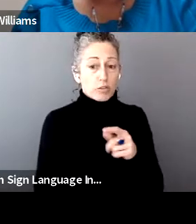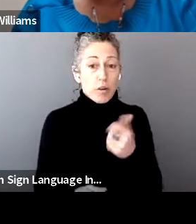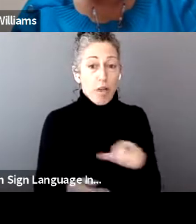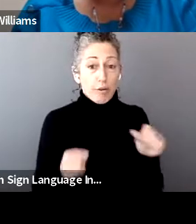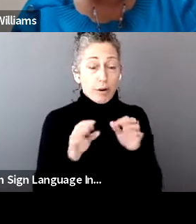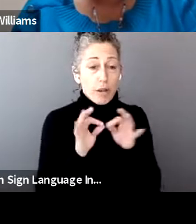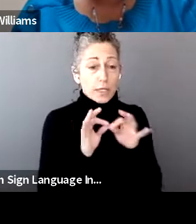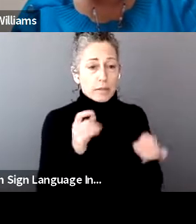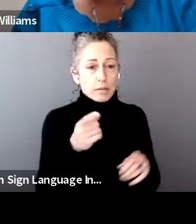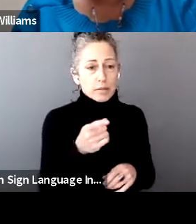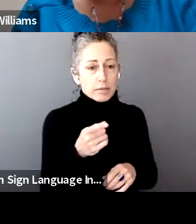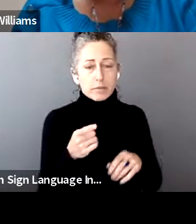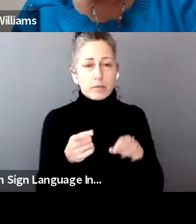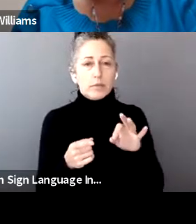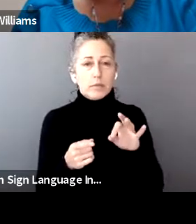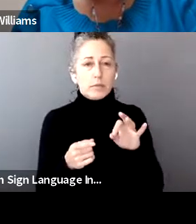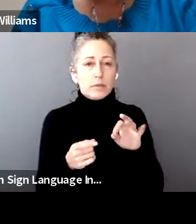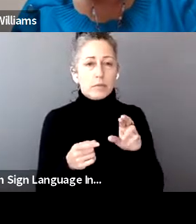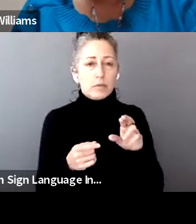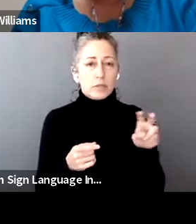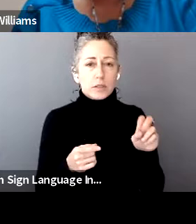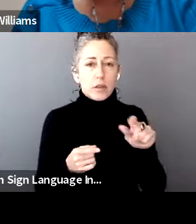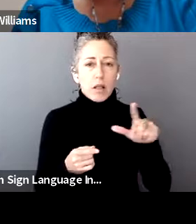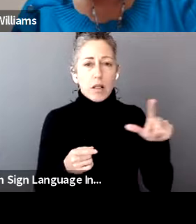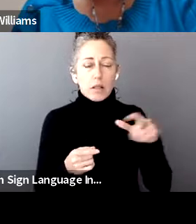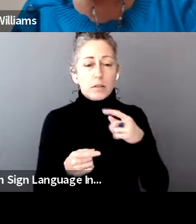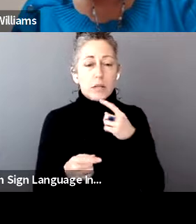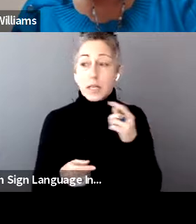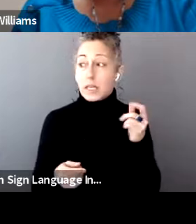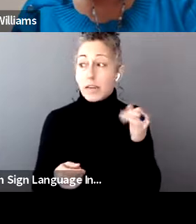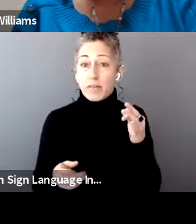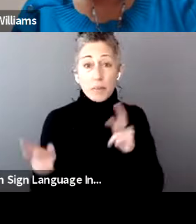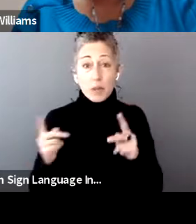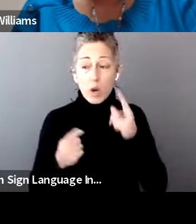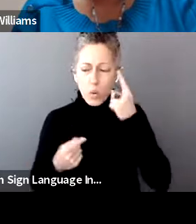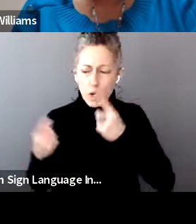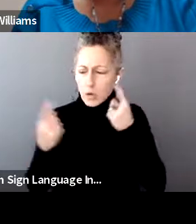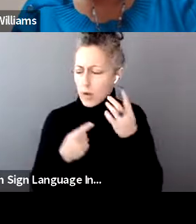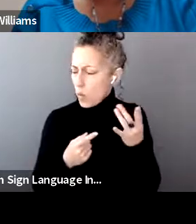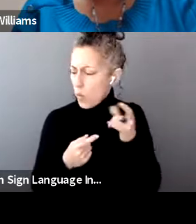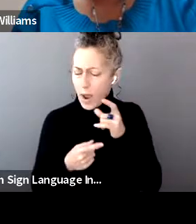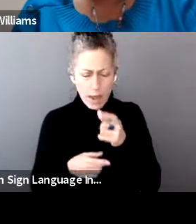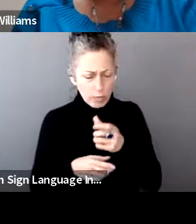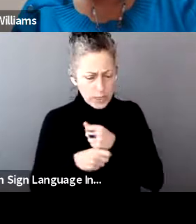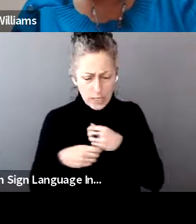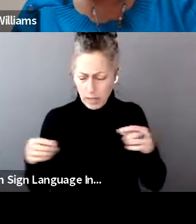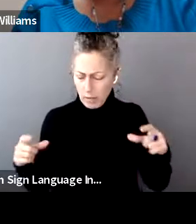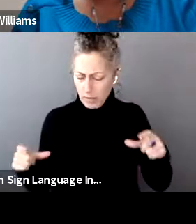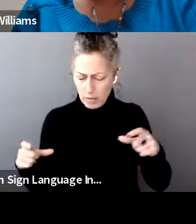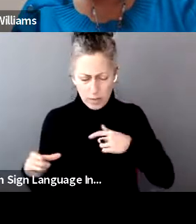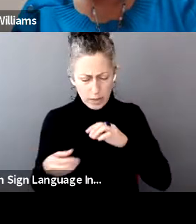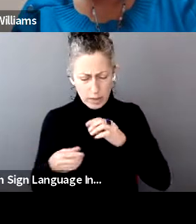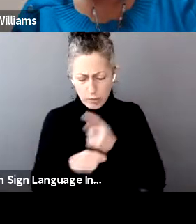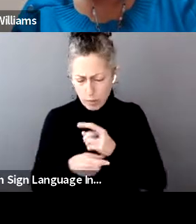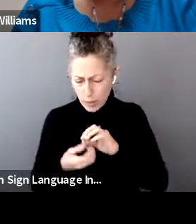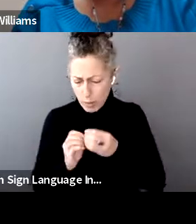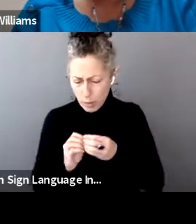just going to say that if people are wondering, you know, they're concerned, they didn't receive, uh, what they expected again, feel free to call